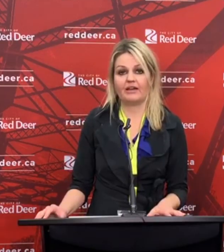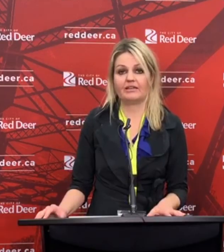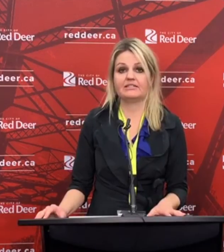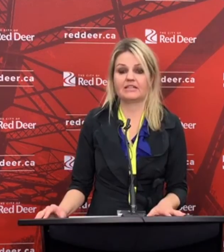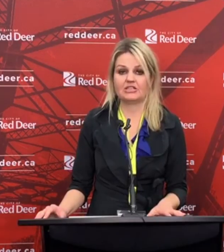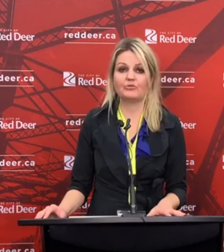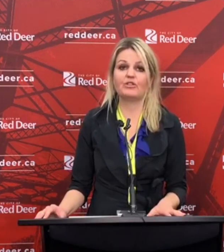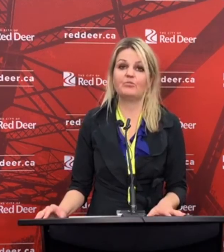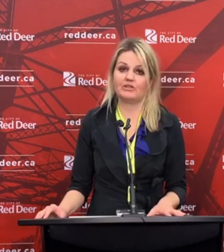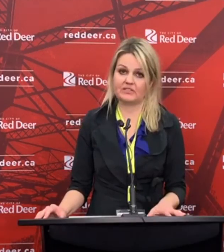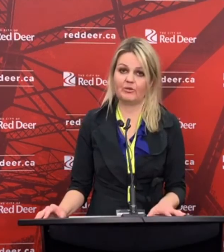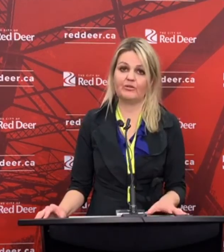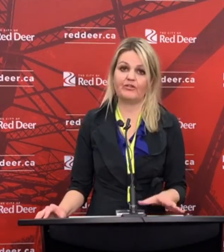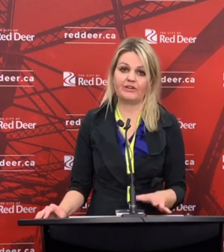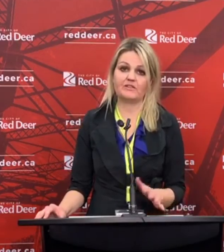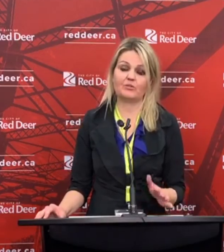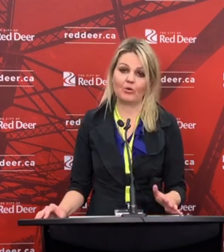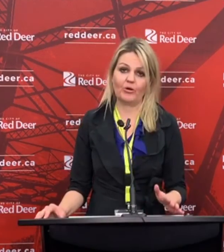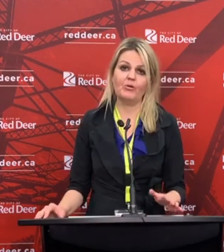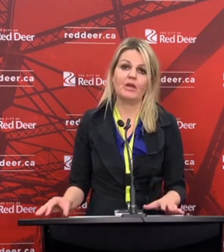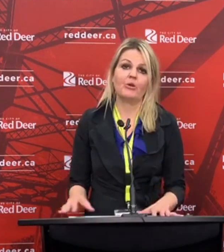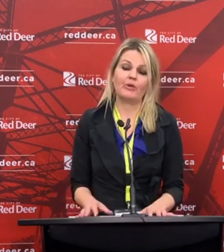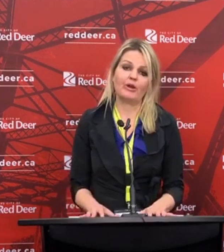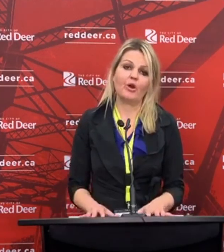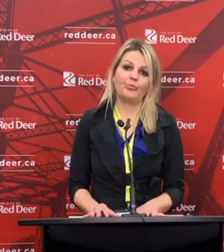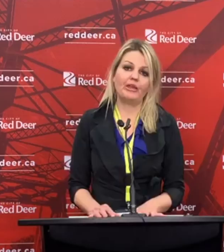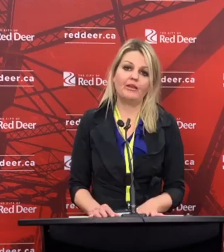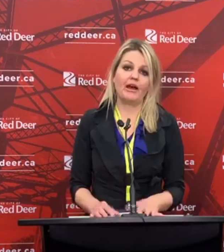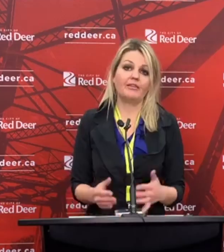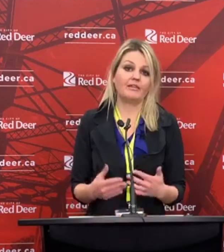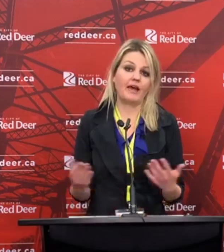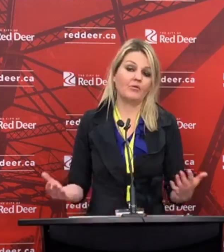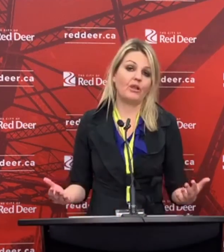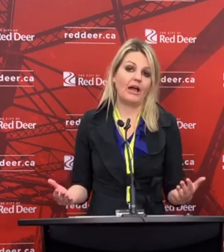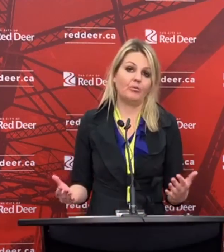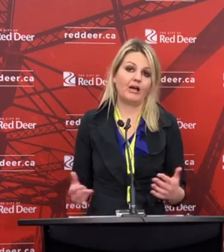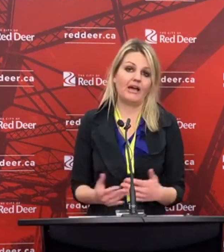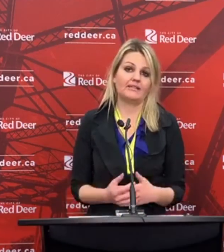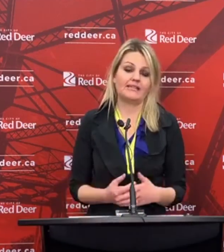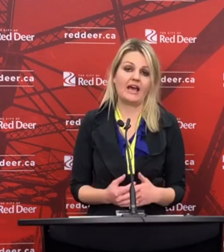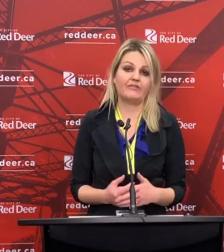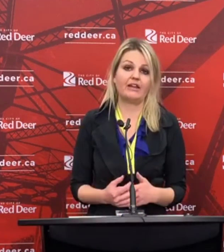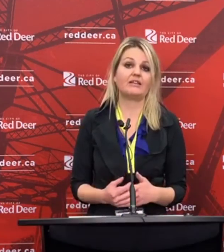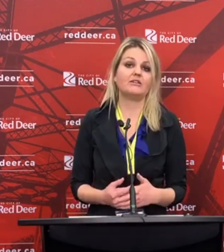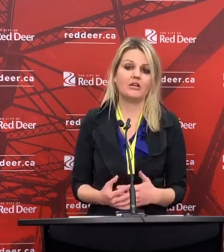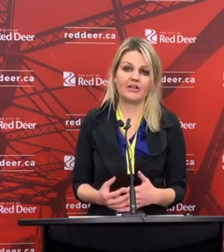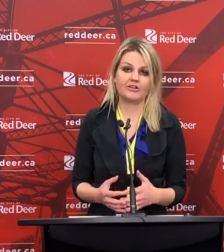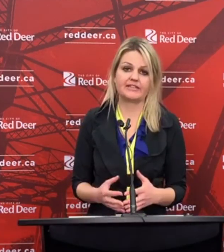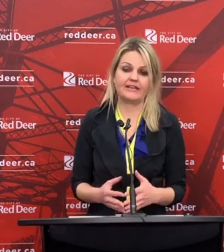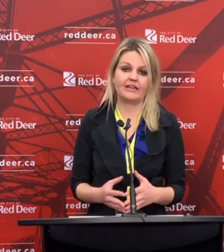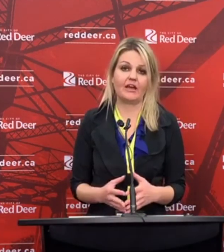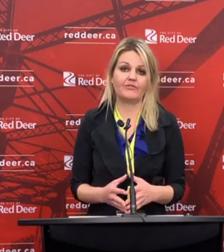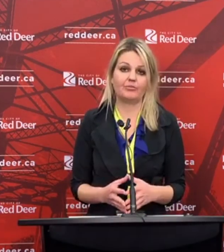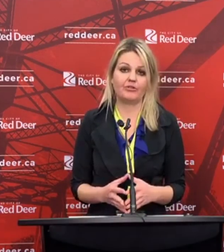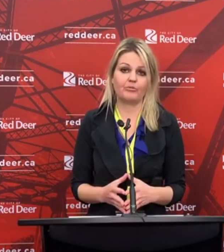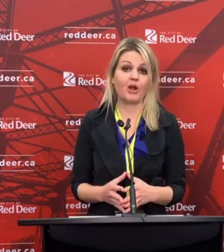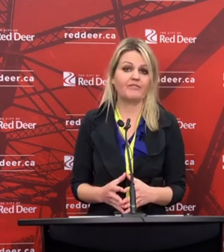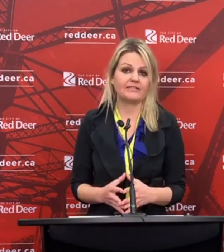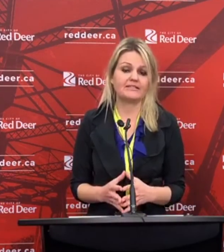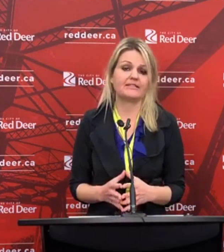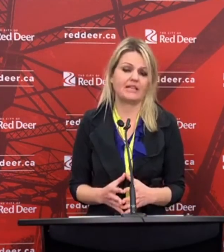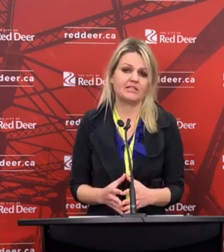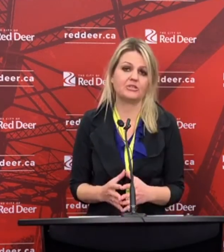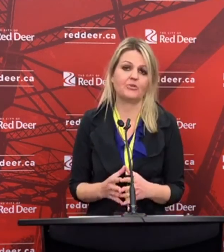have a discussion with municipal affairs tomorrow. We are hoping that that will help us have a clearer understanding of the